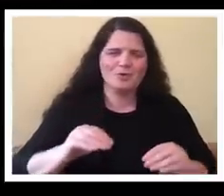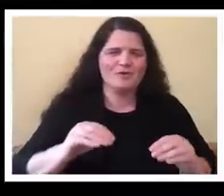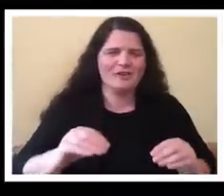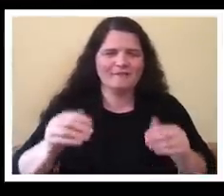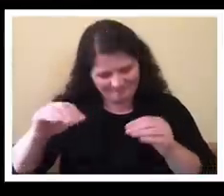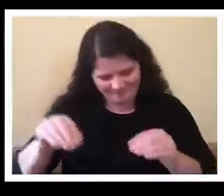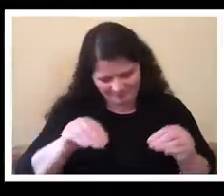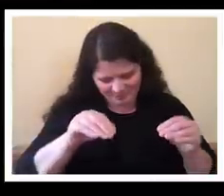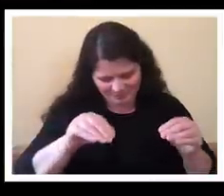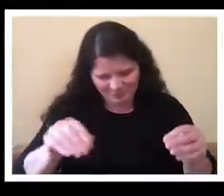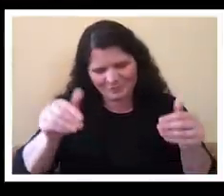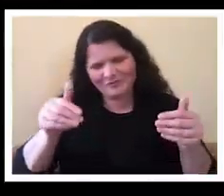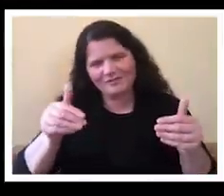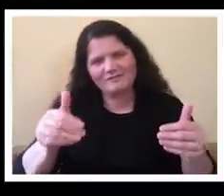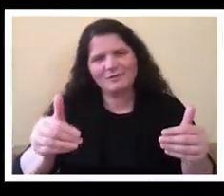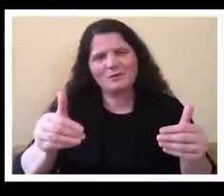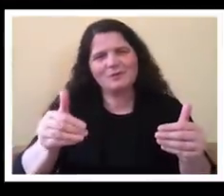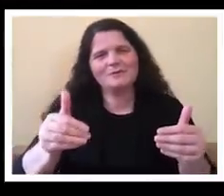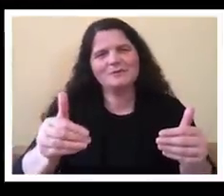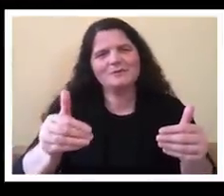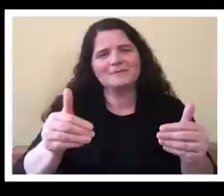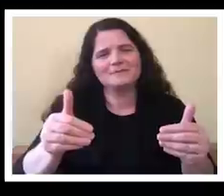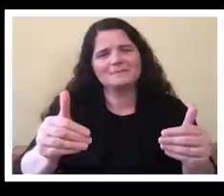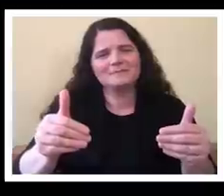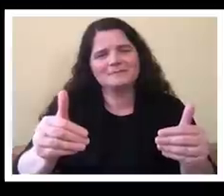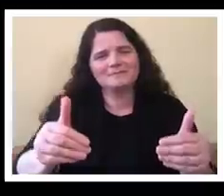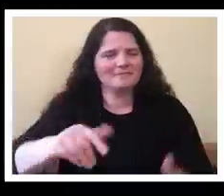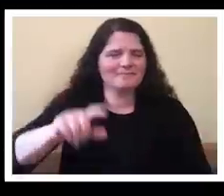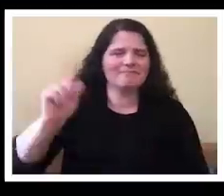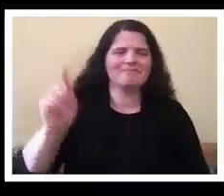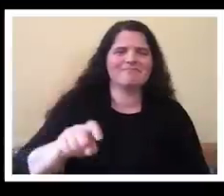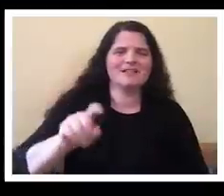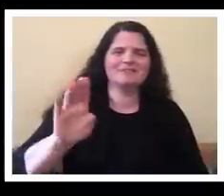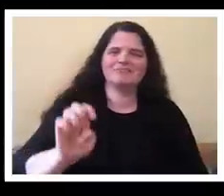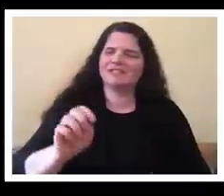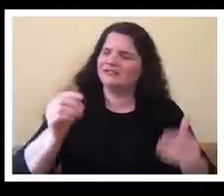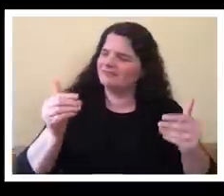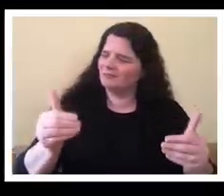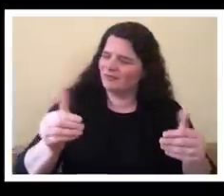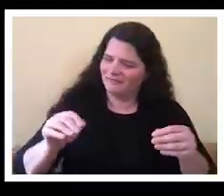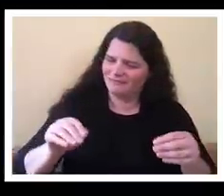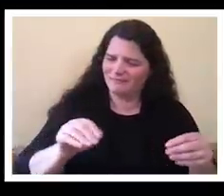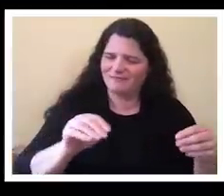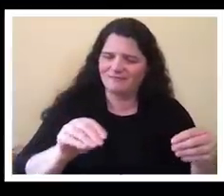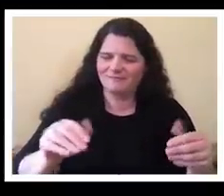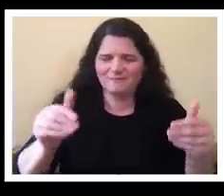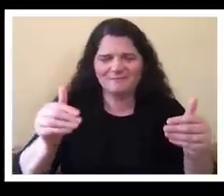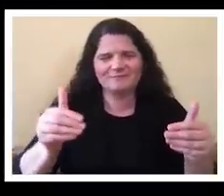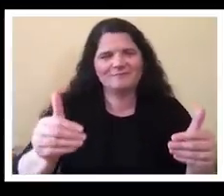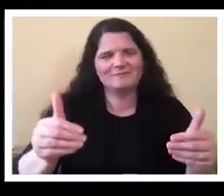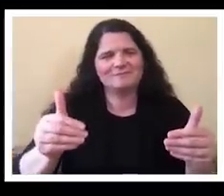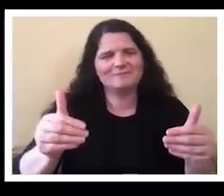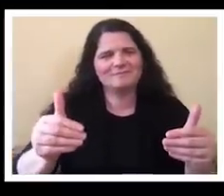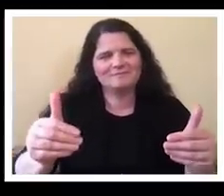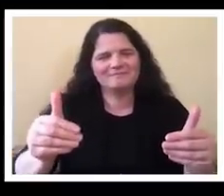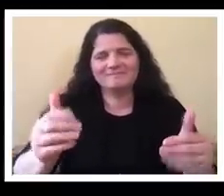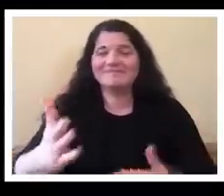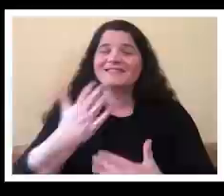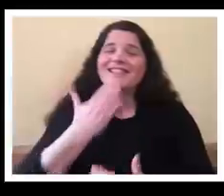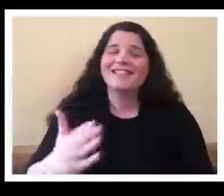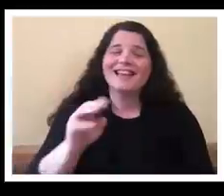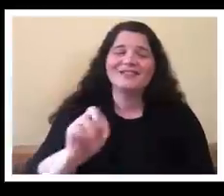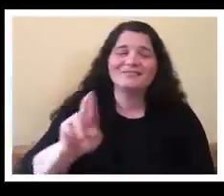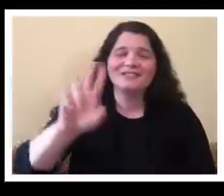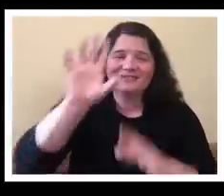Moving forward. Moving Must be moving forward. Thank you, Mr. President.